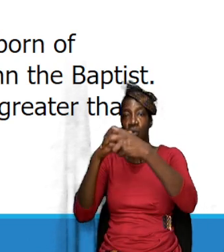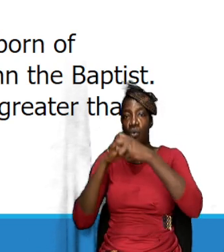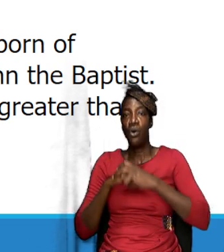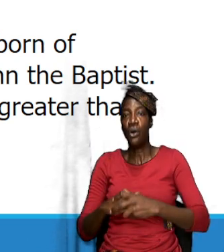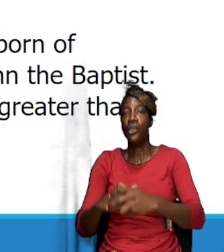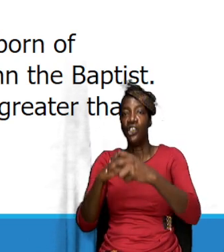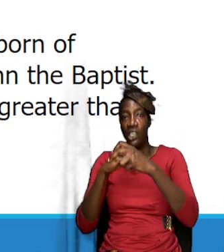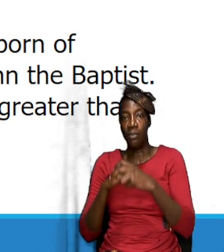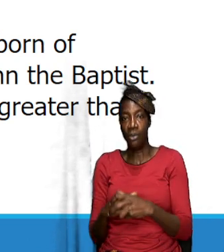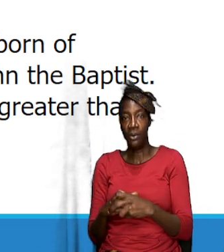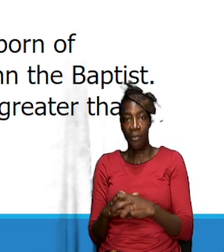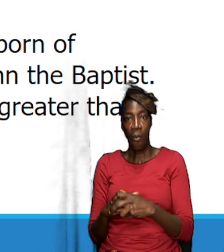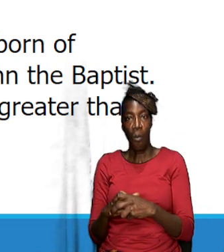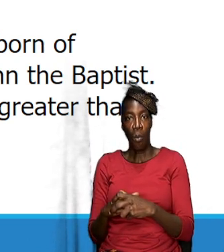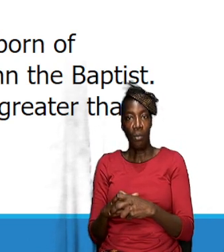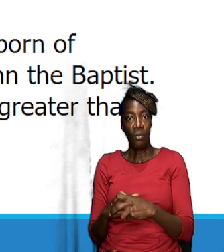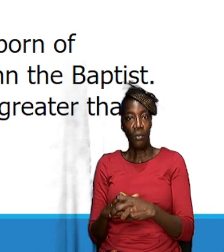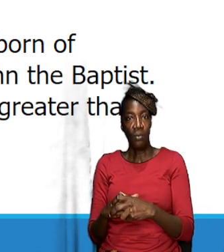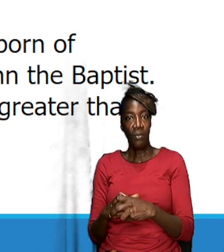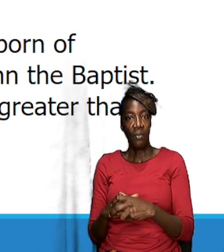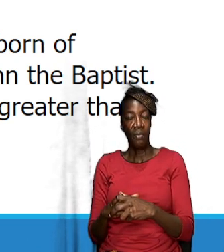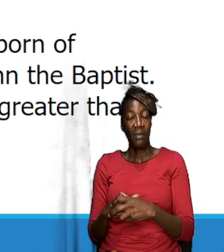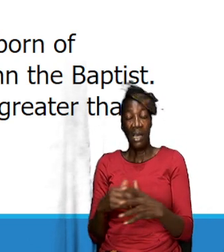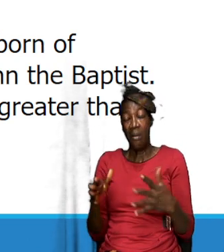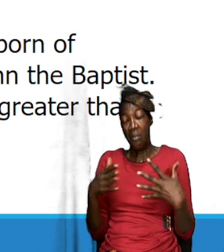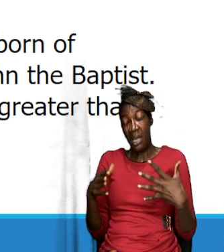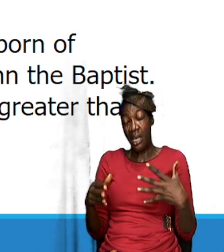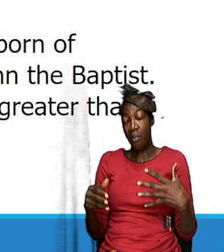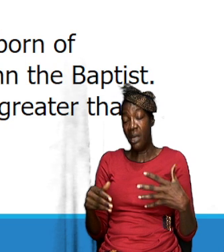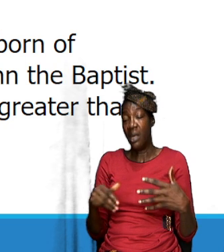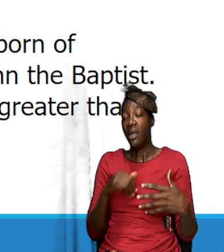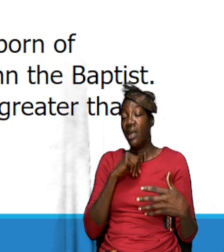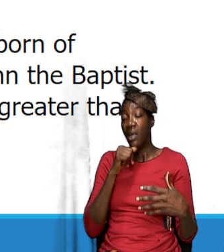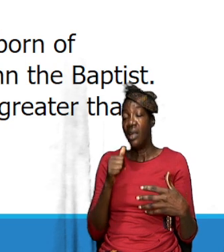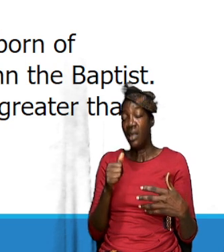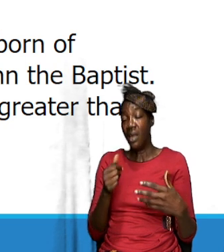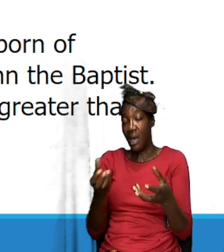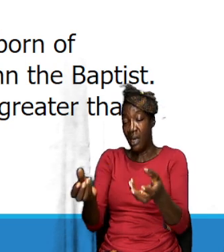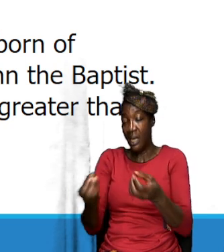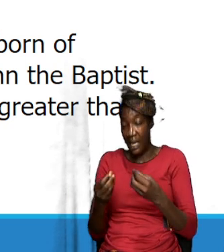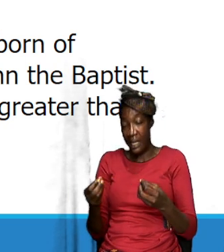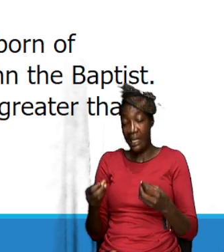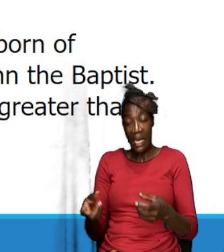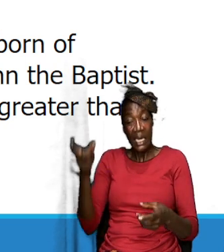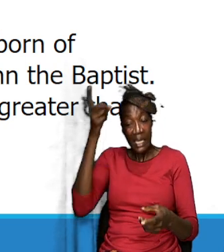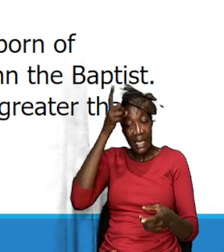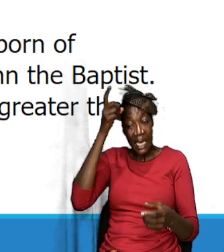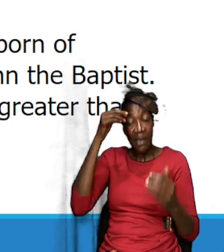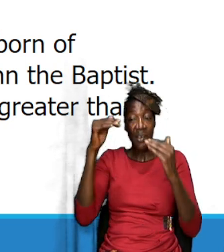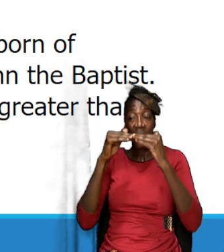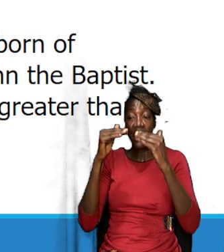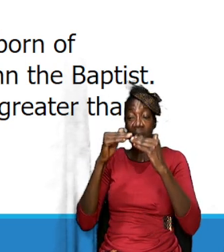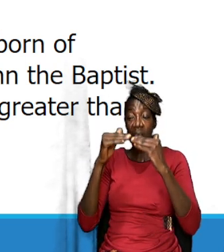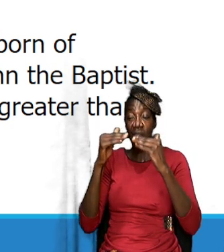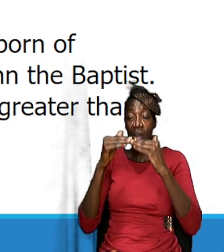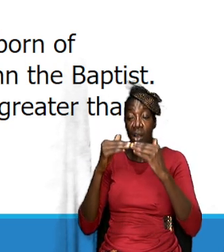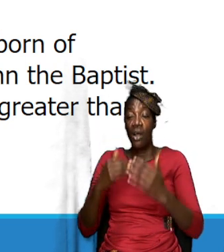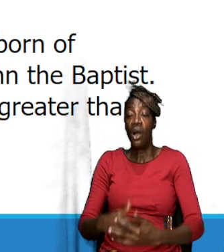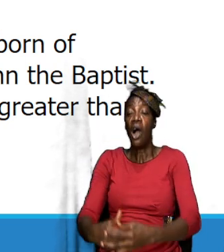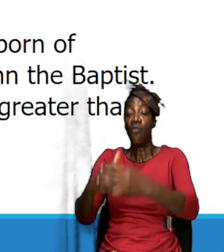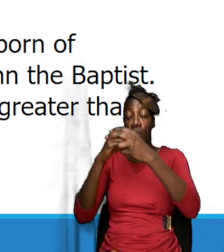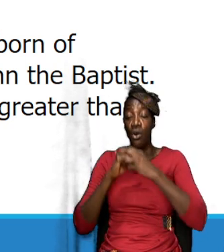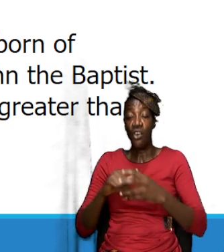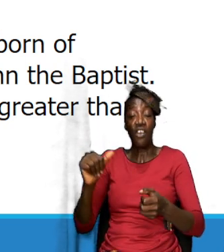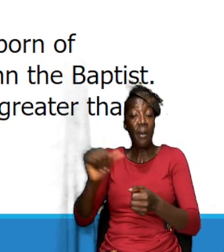children of God we will probably not attain to David David's level of worship every recipient of the Holy